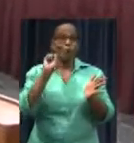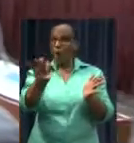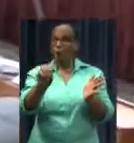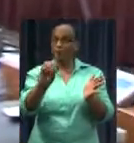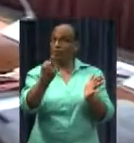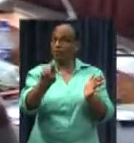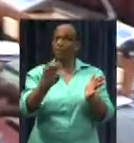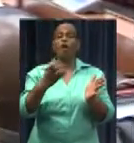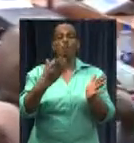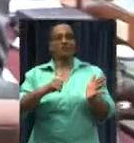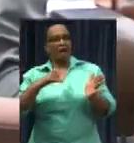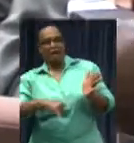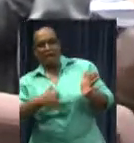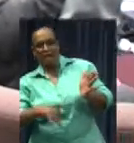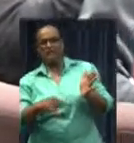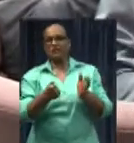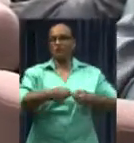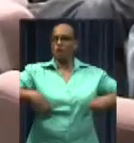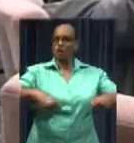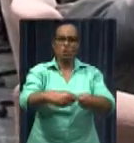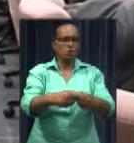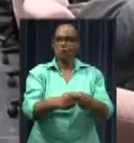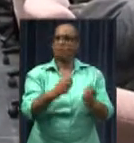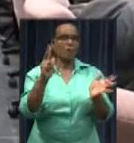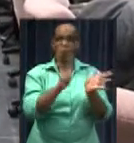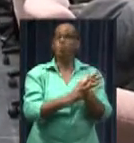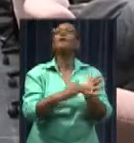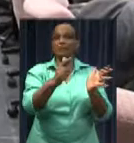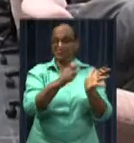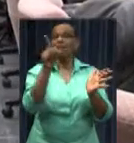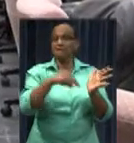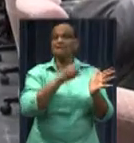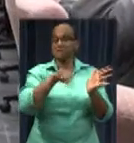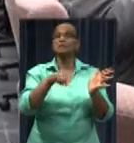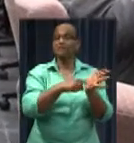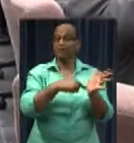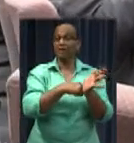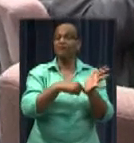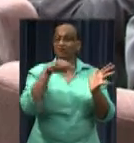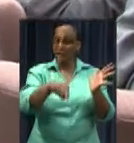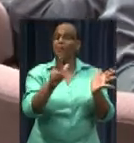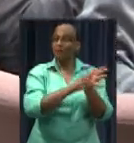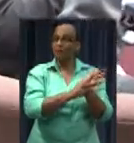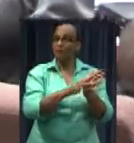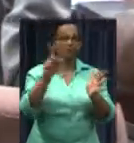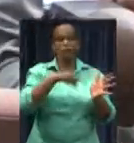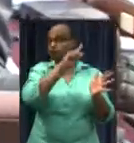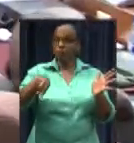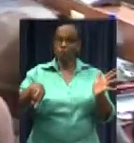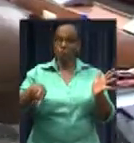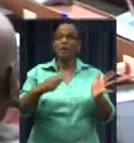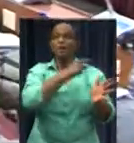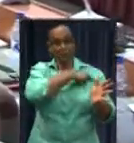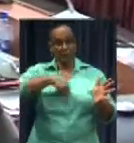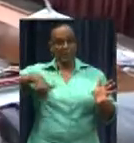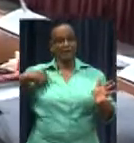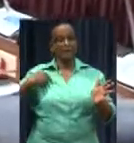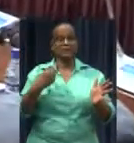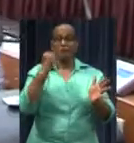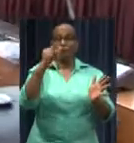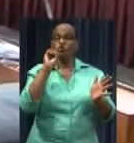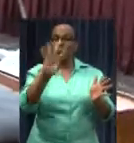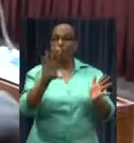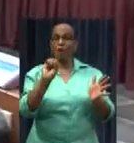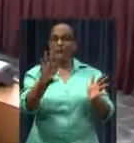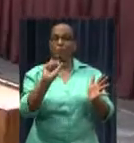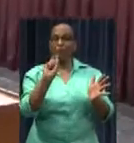unrestricted distribution of criminal information by social media punishable by law. It is already forbidden by